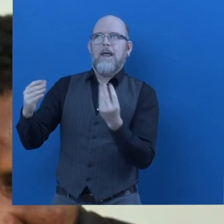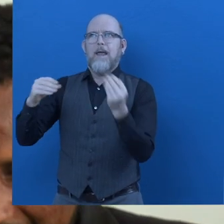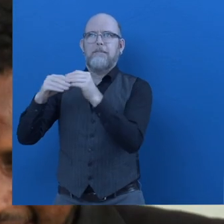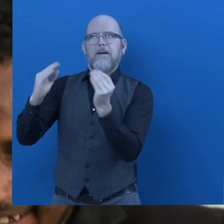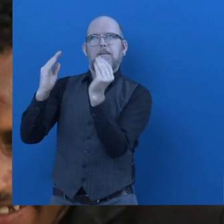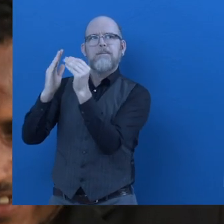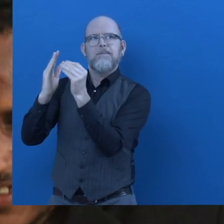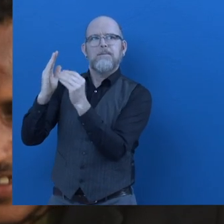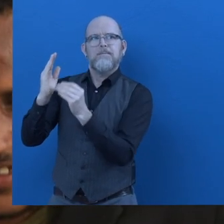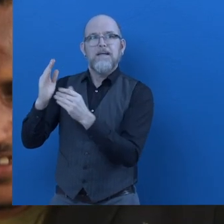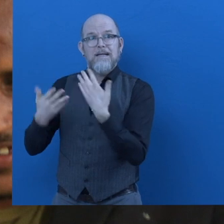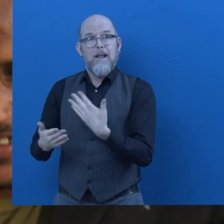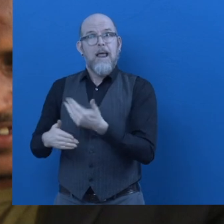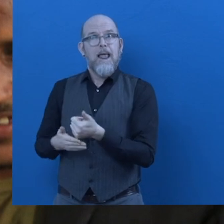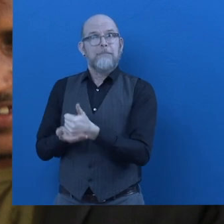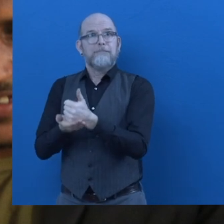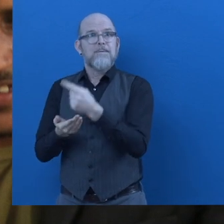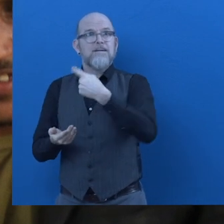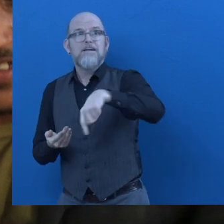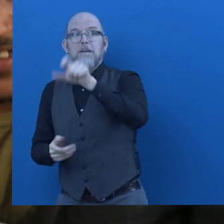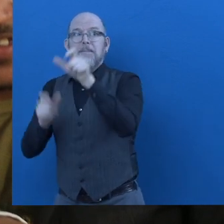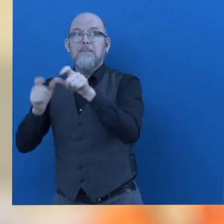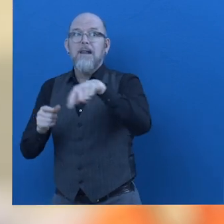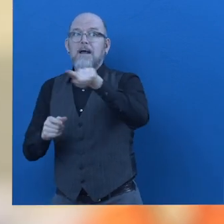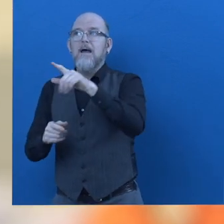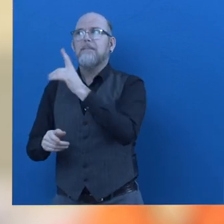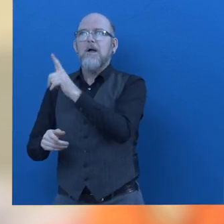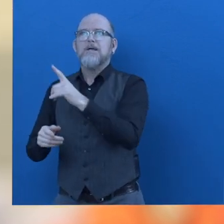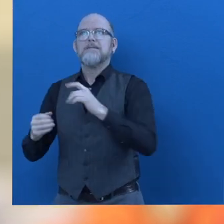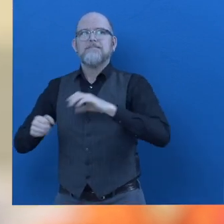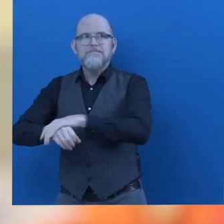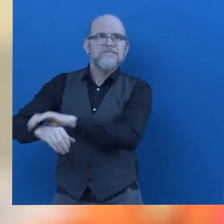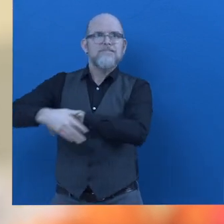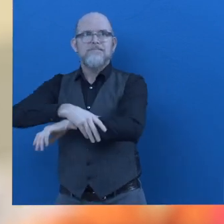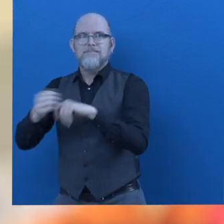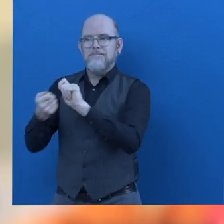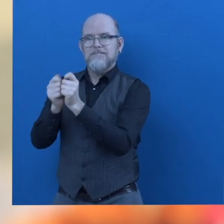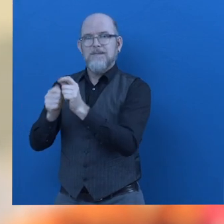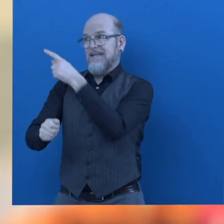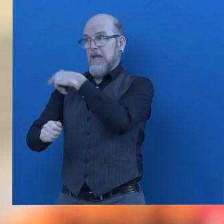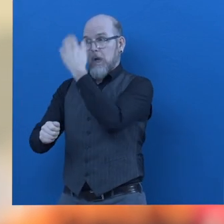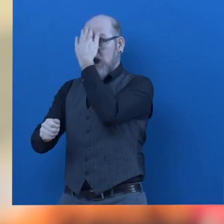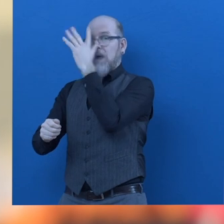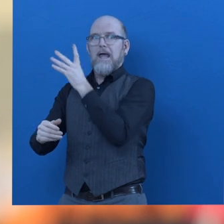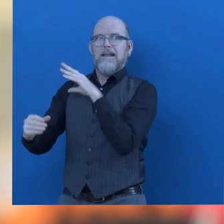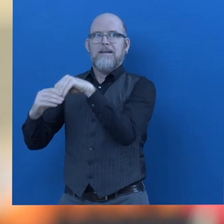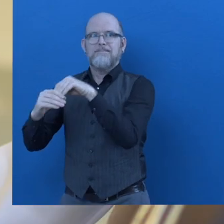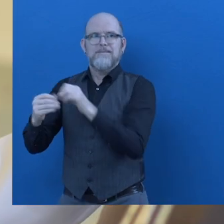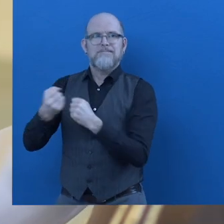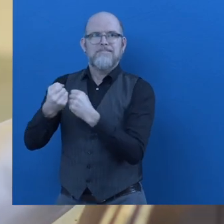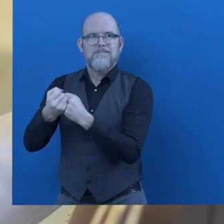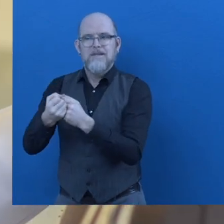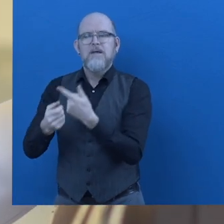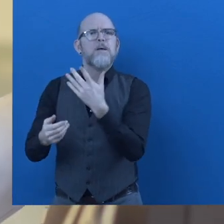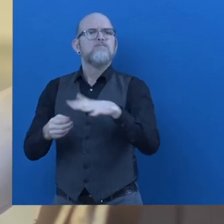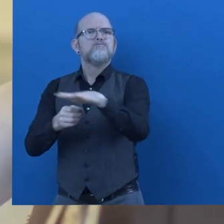implementers for the promotion of disability issues in the sector. So this is a